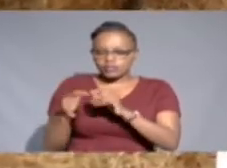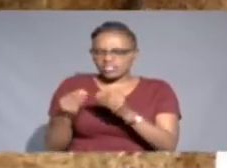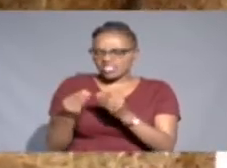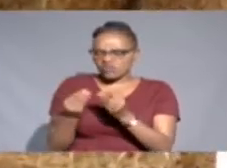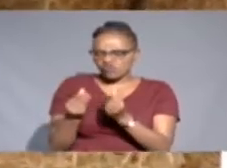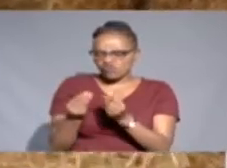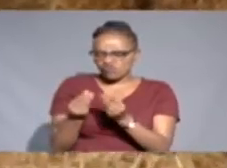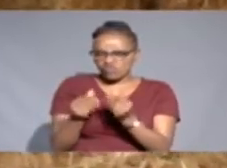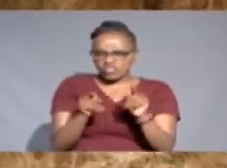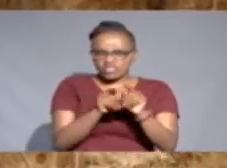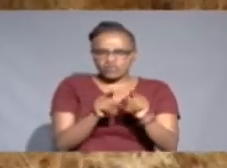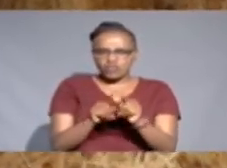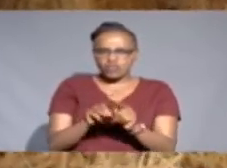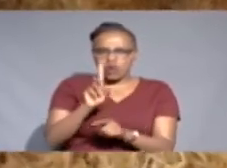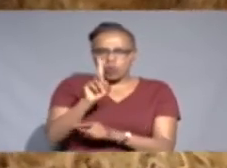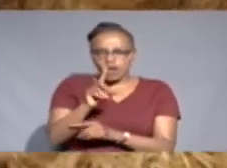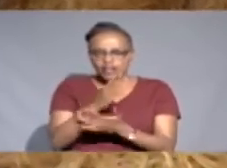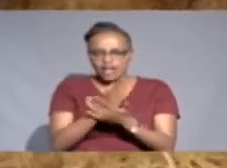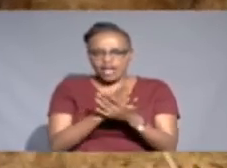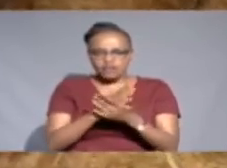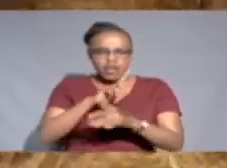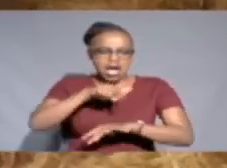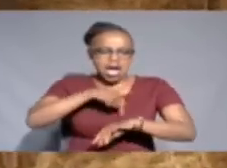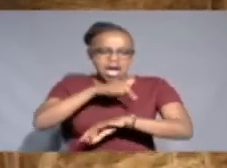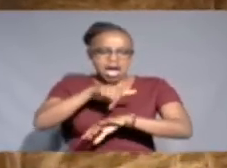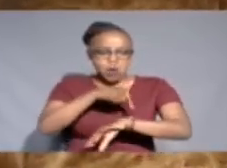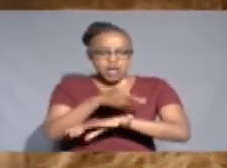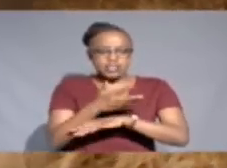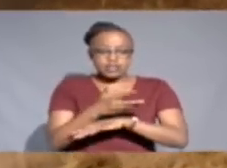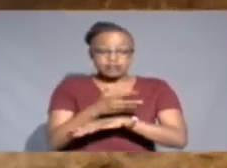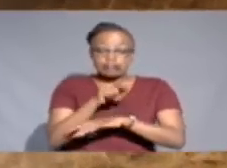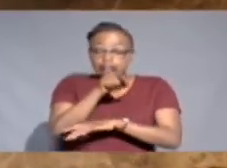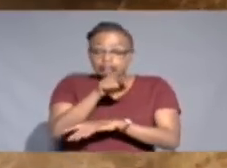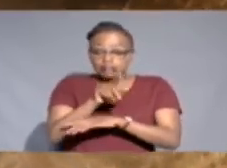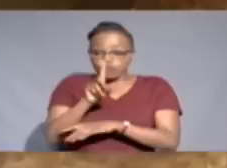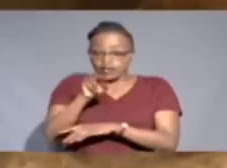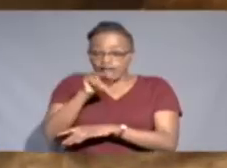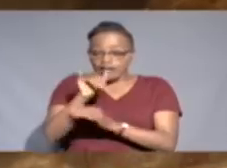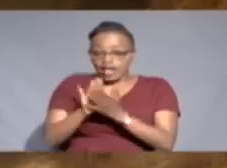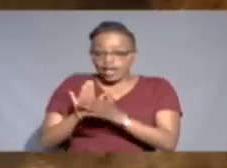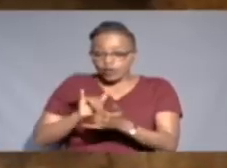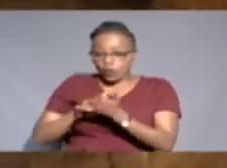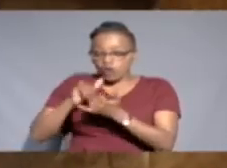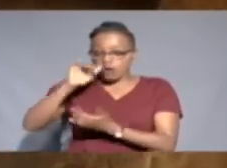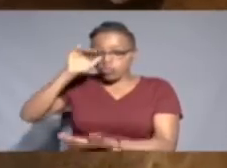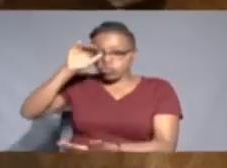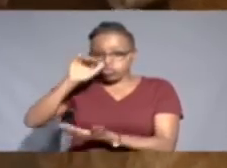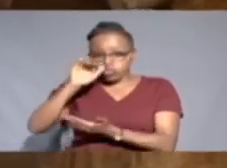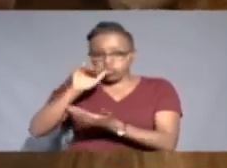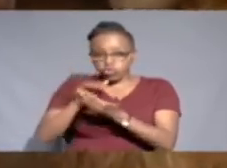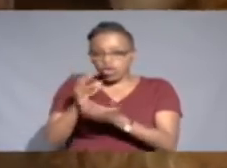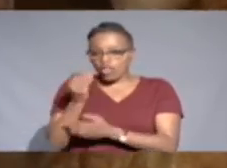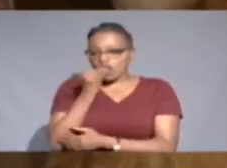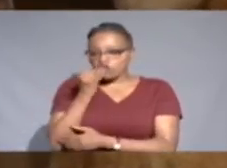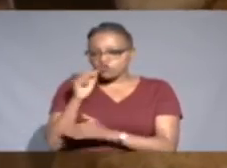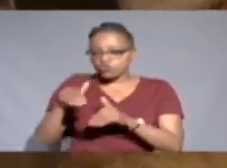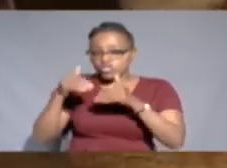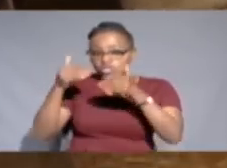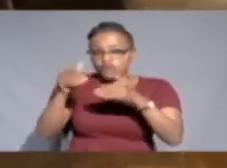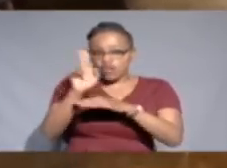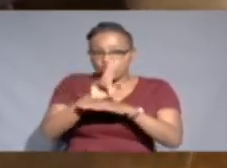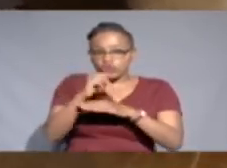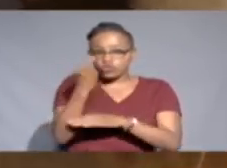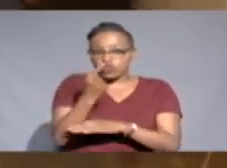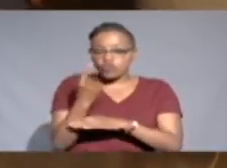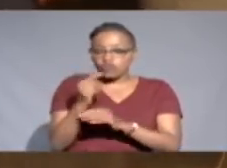mixture takes about one and a half hours. The move has enabled Daniel and his wife reduce on the amount of feeds, as they now use